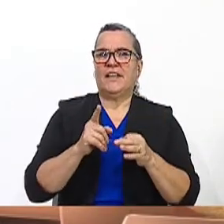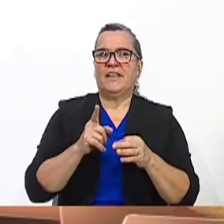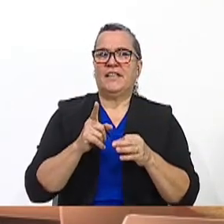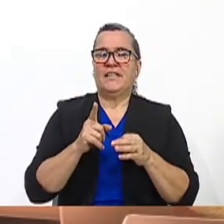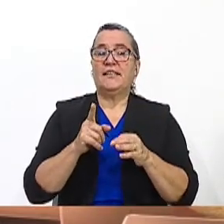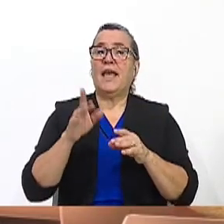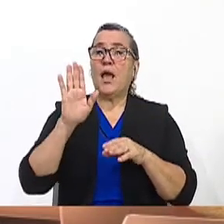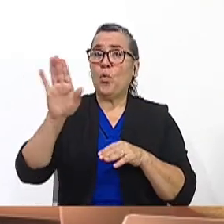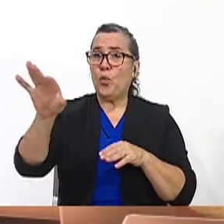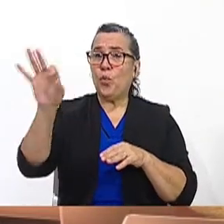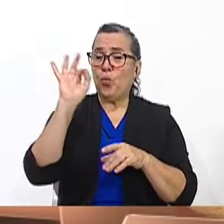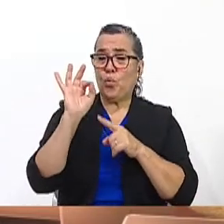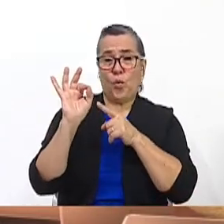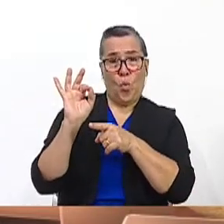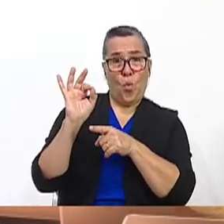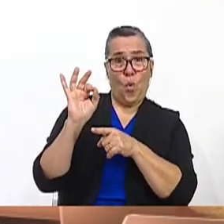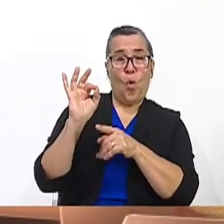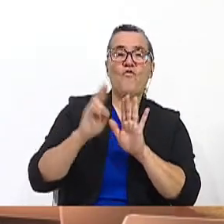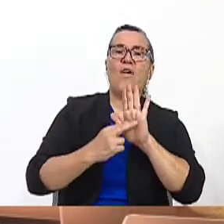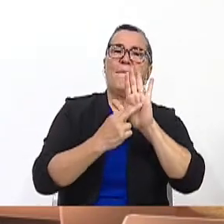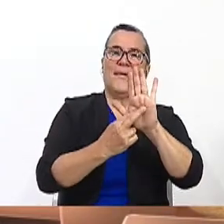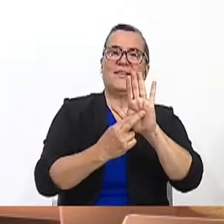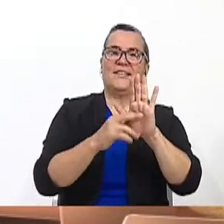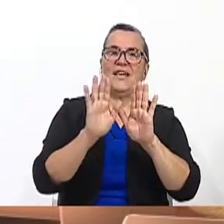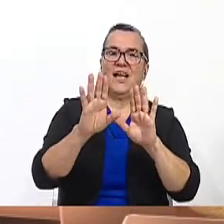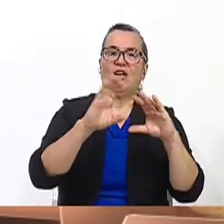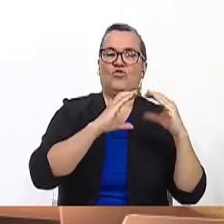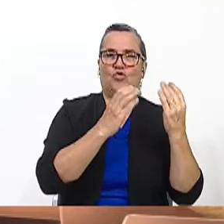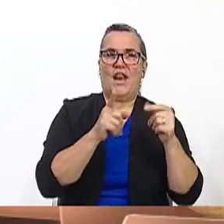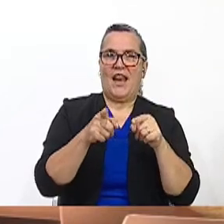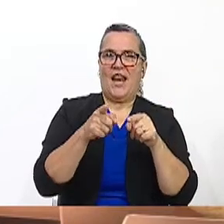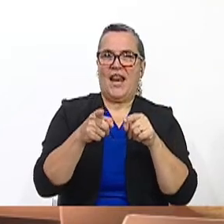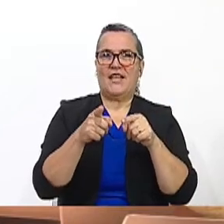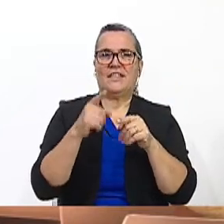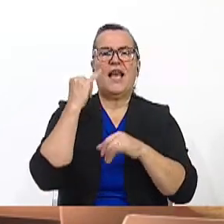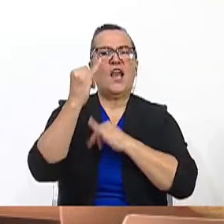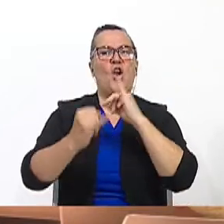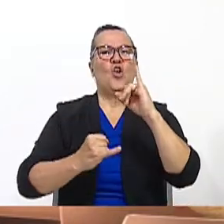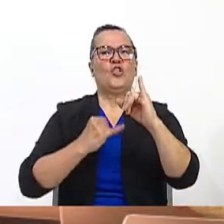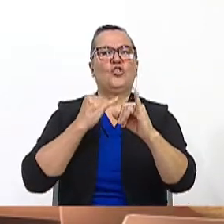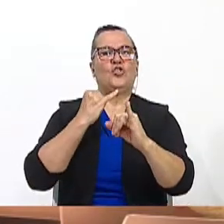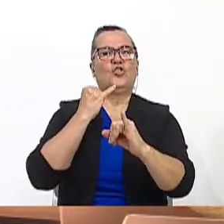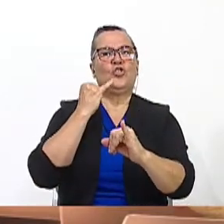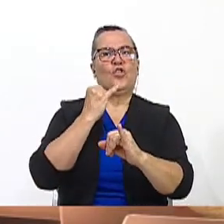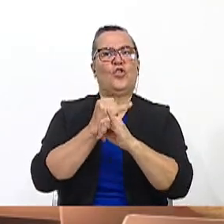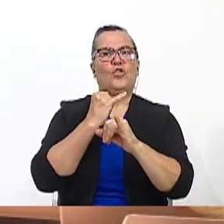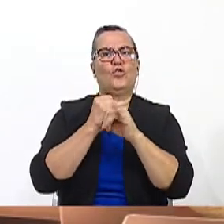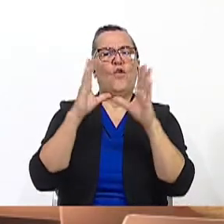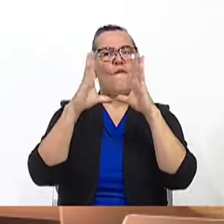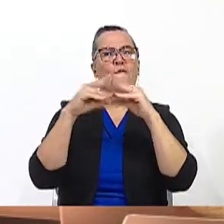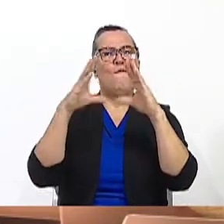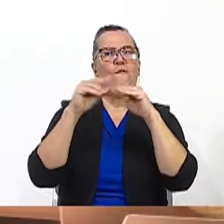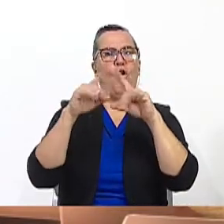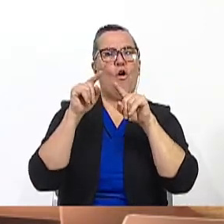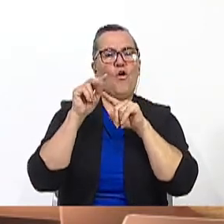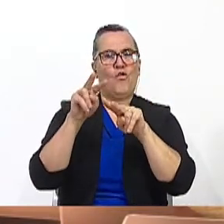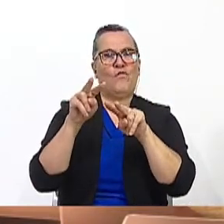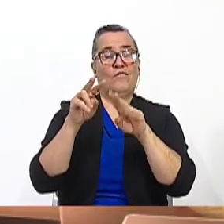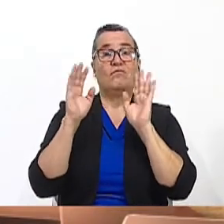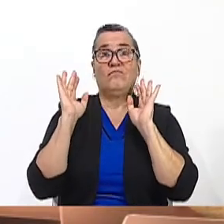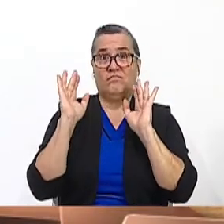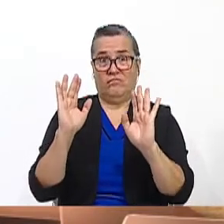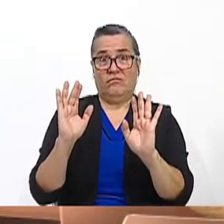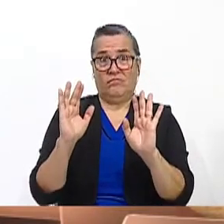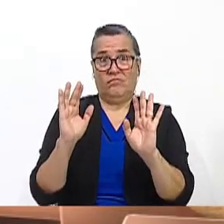participate or represent your class in an international visual forum. Interesting, right?